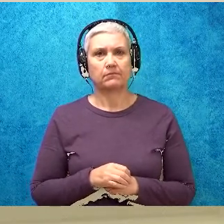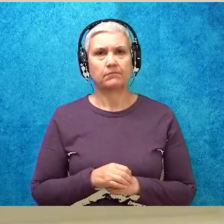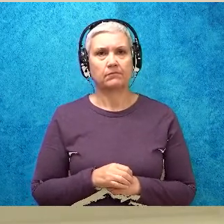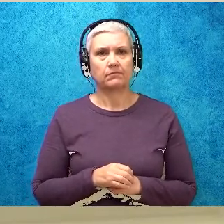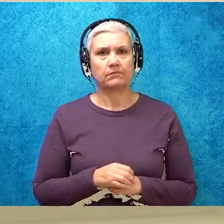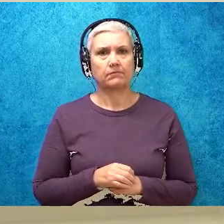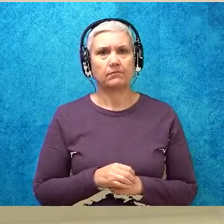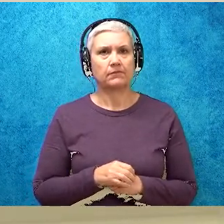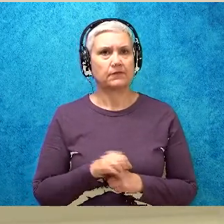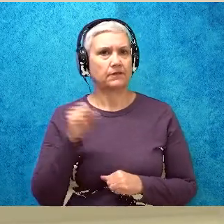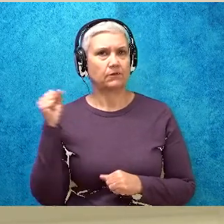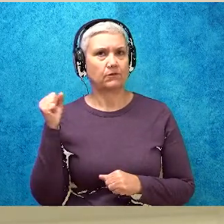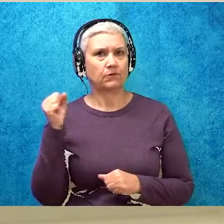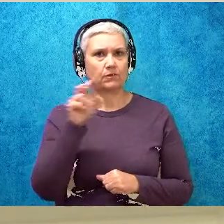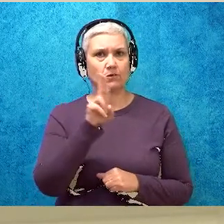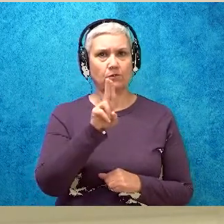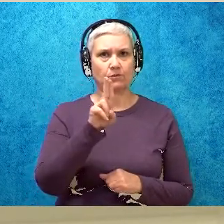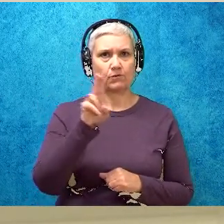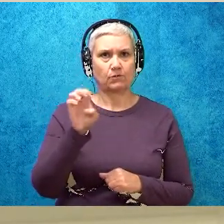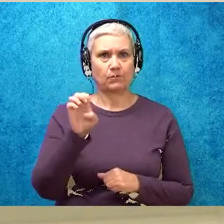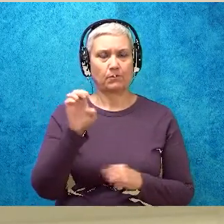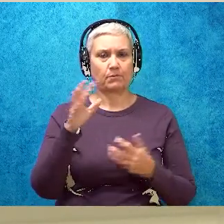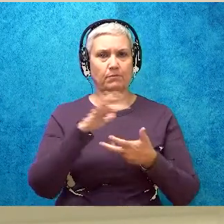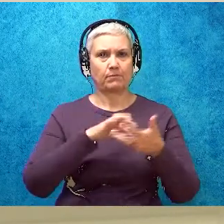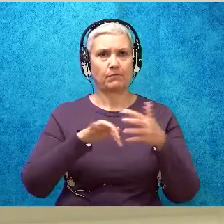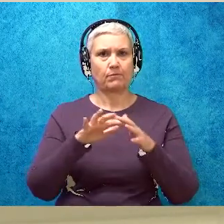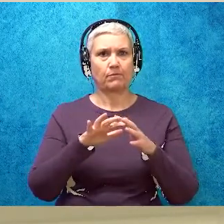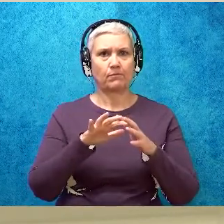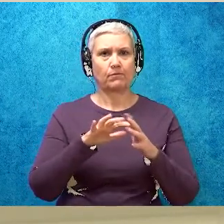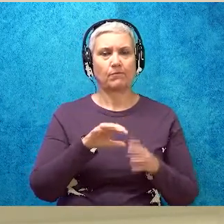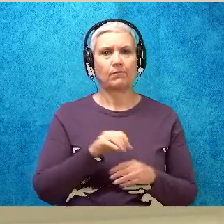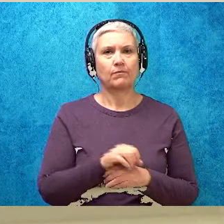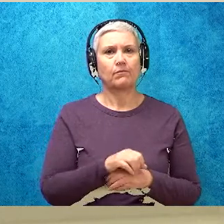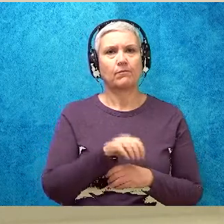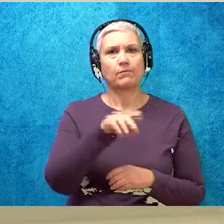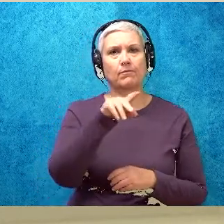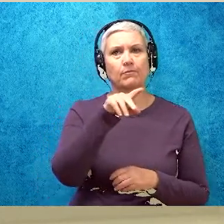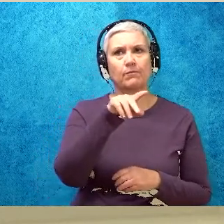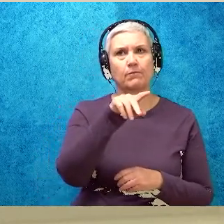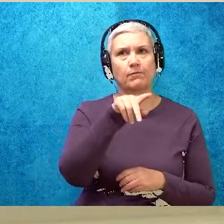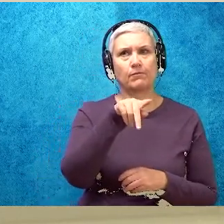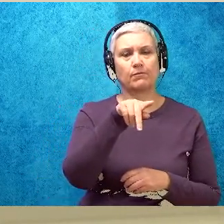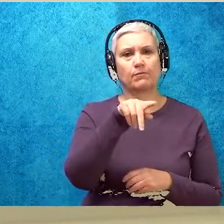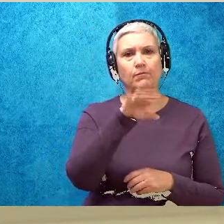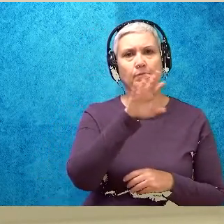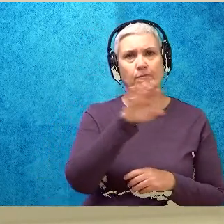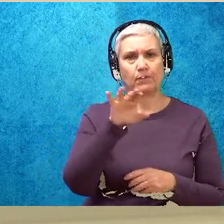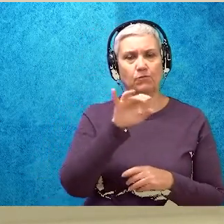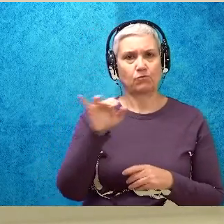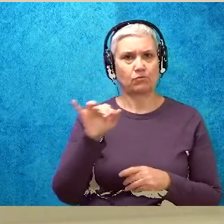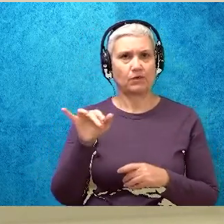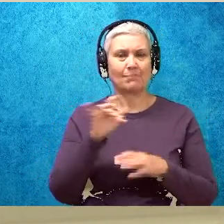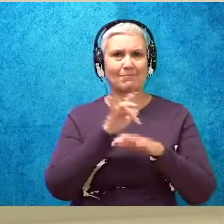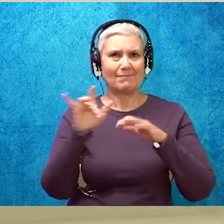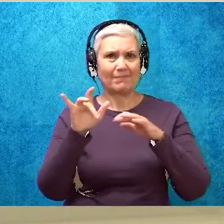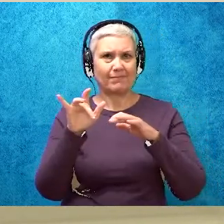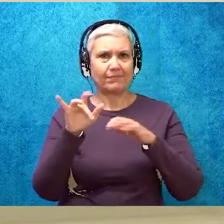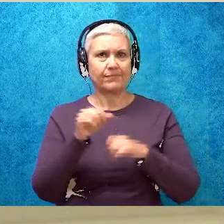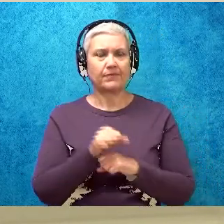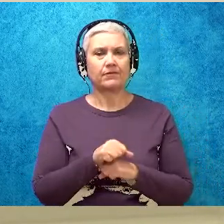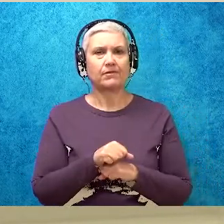Found. You. Blended. Prue. Feel in the missing sound? D.